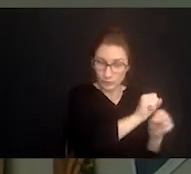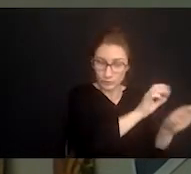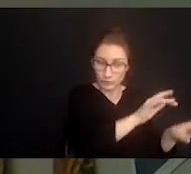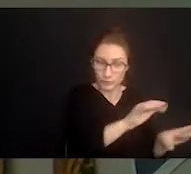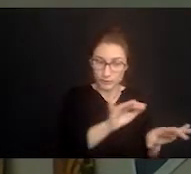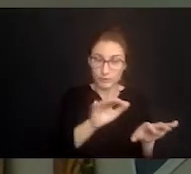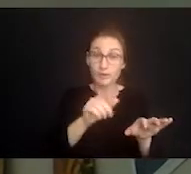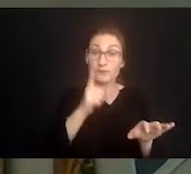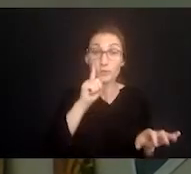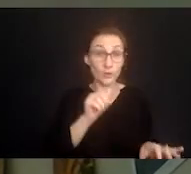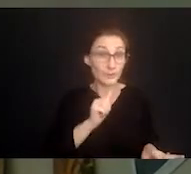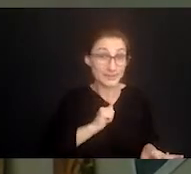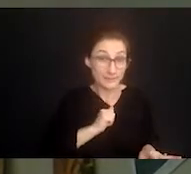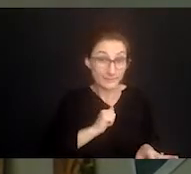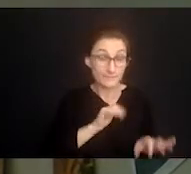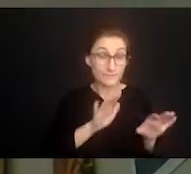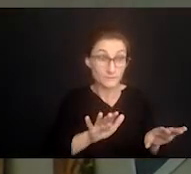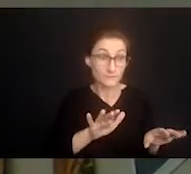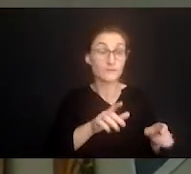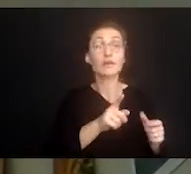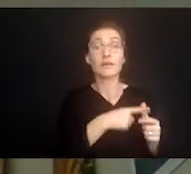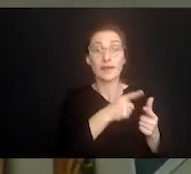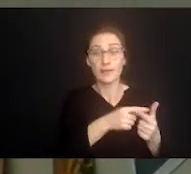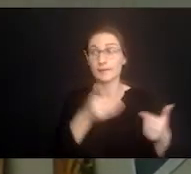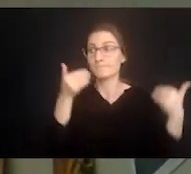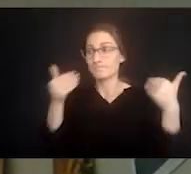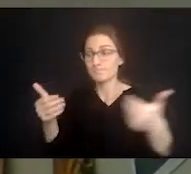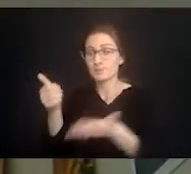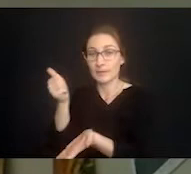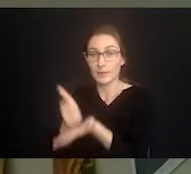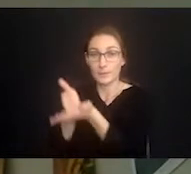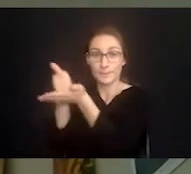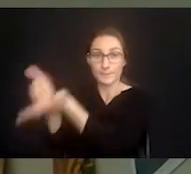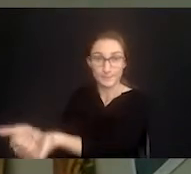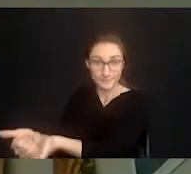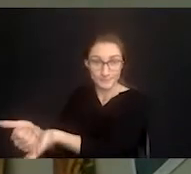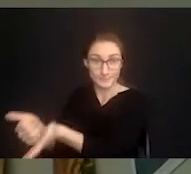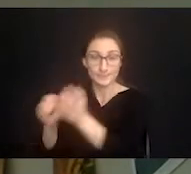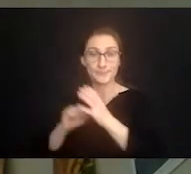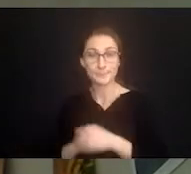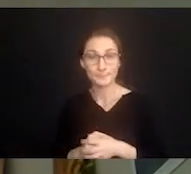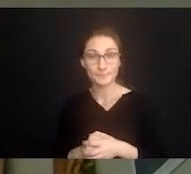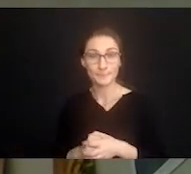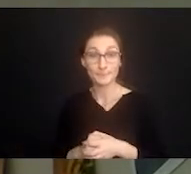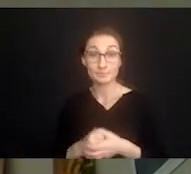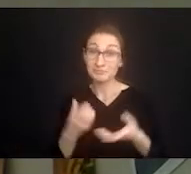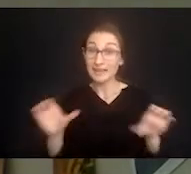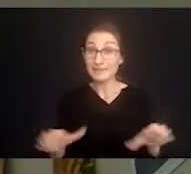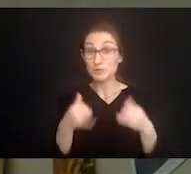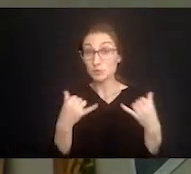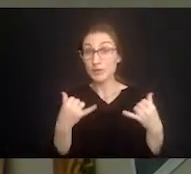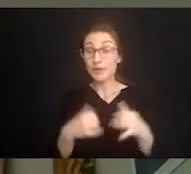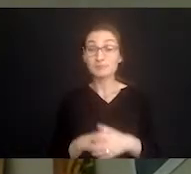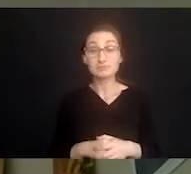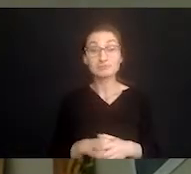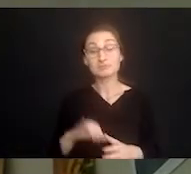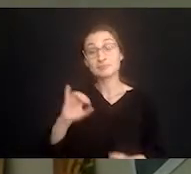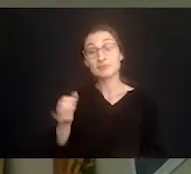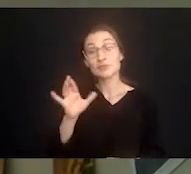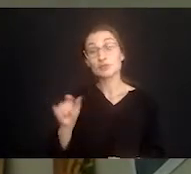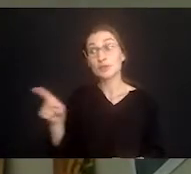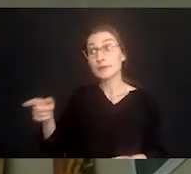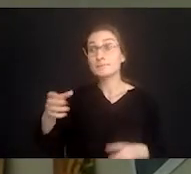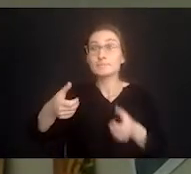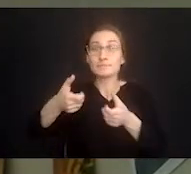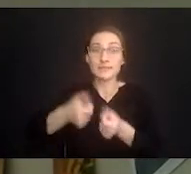what I'm doing right now for my own sanity before I can help you with what you need done today. I did that just this morning. Jerry